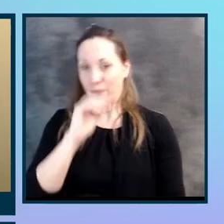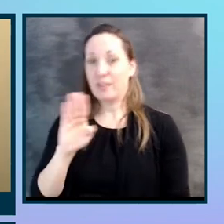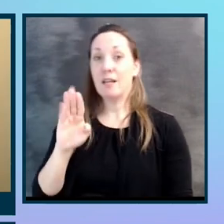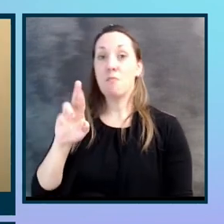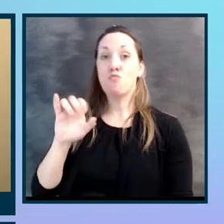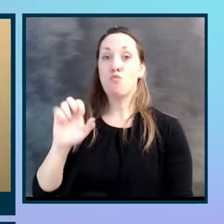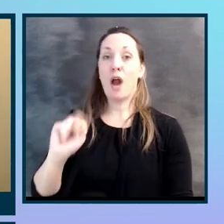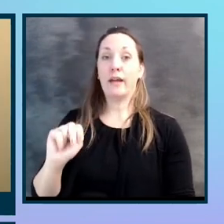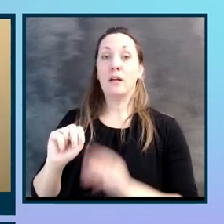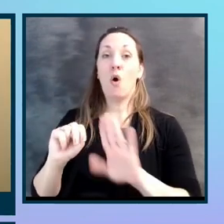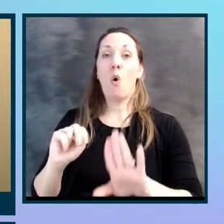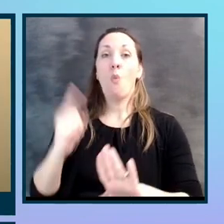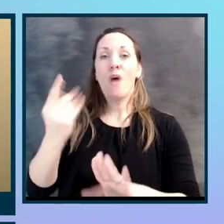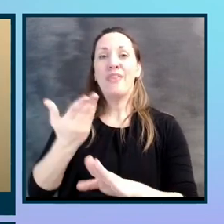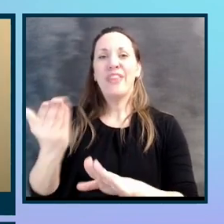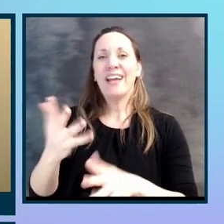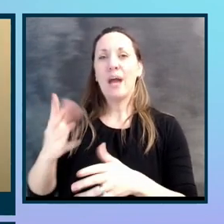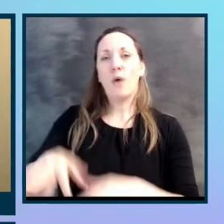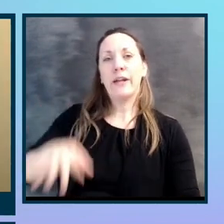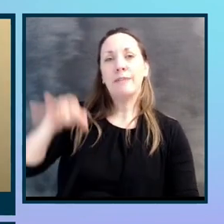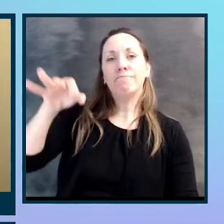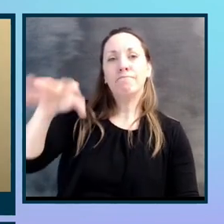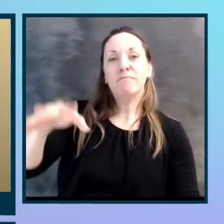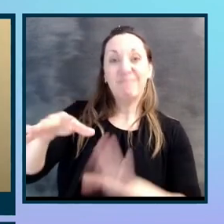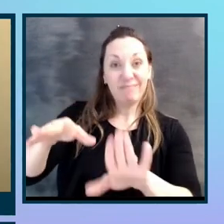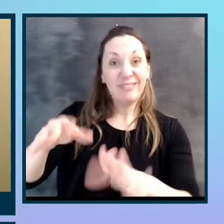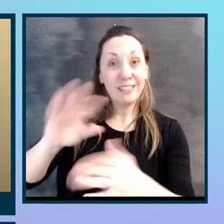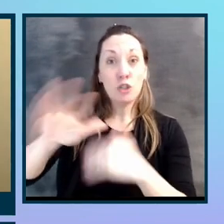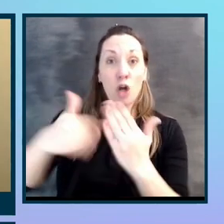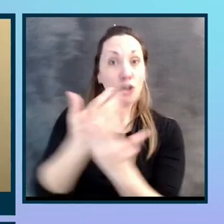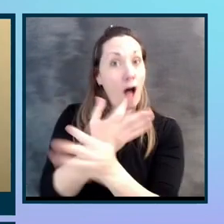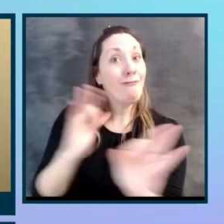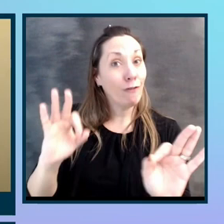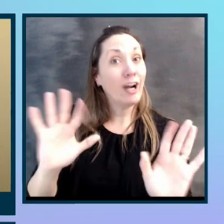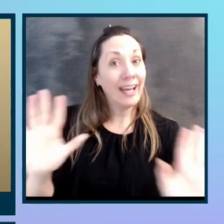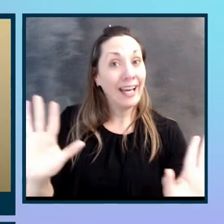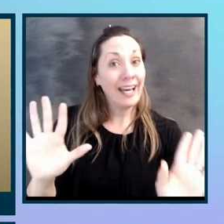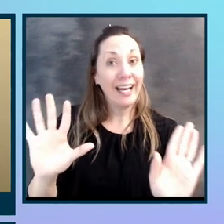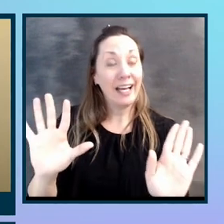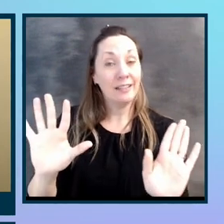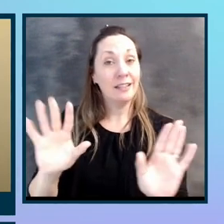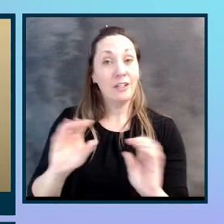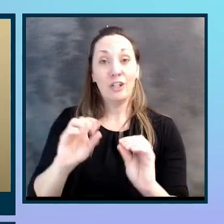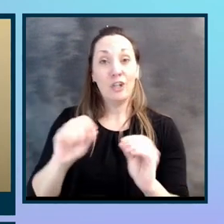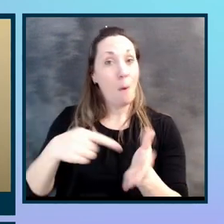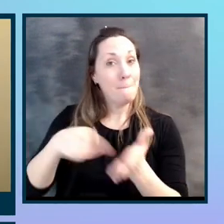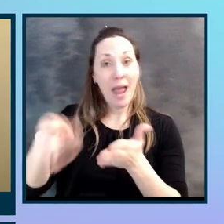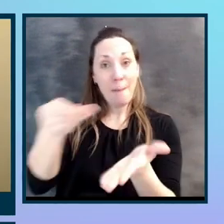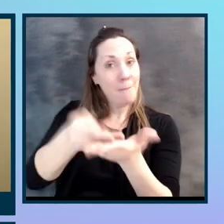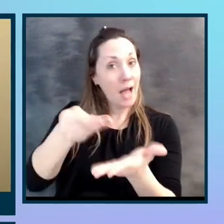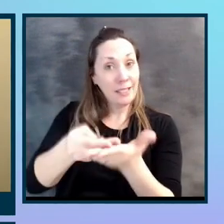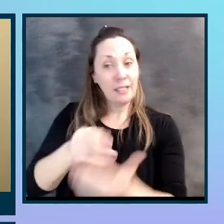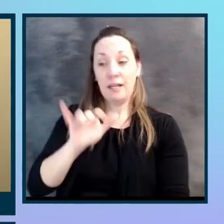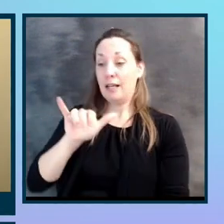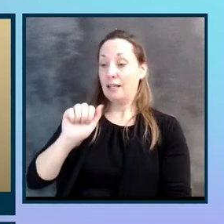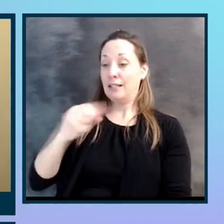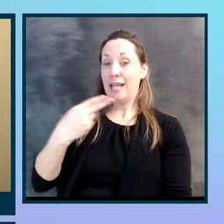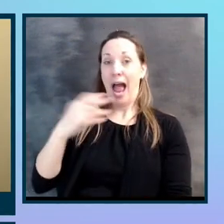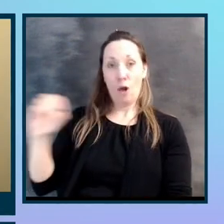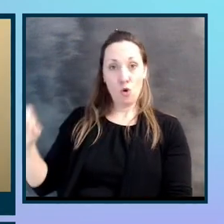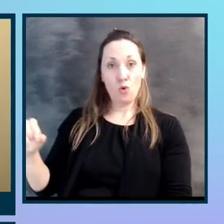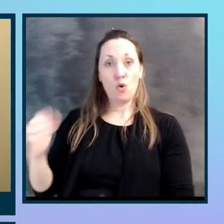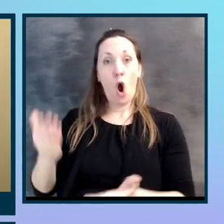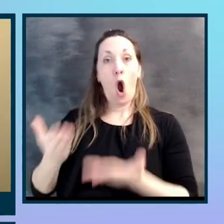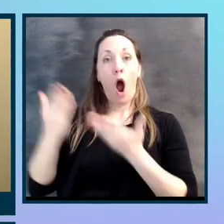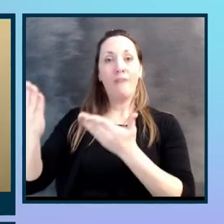one thing I should add this, this is all free, by the way, that there's no cost to play. Now Yahoo does offer everything from